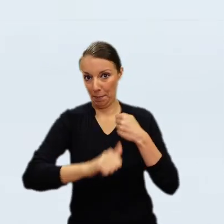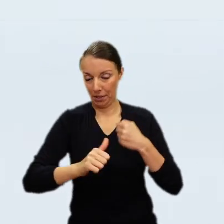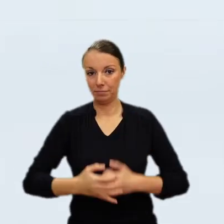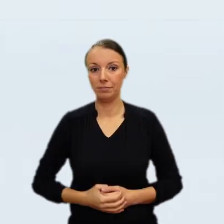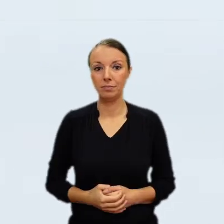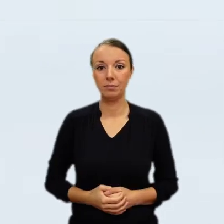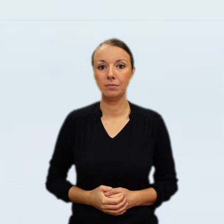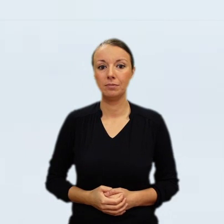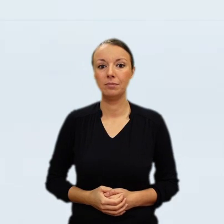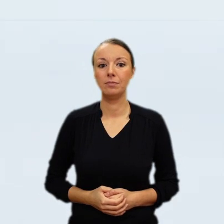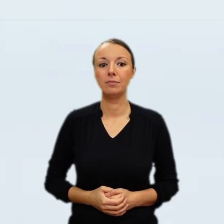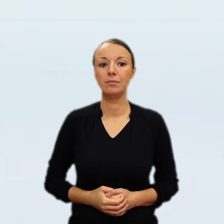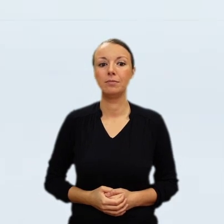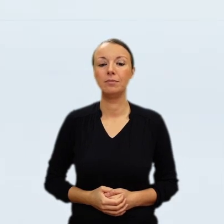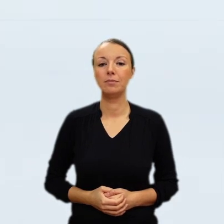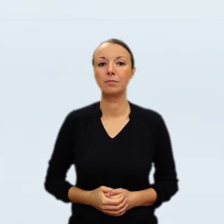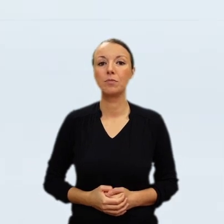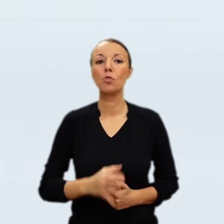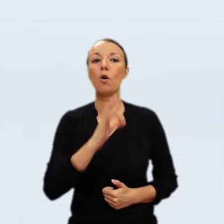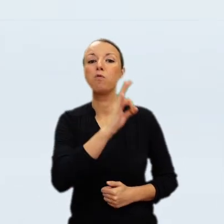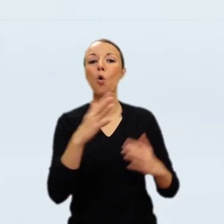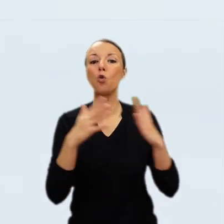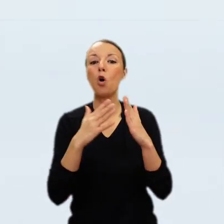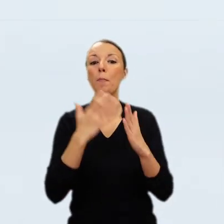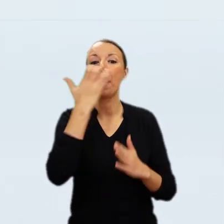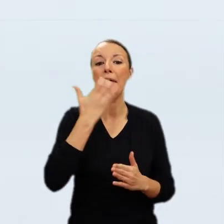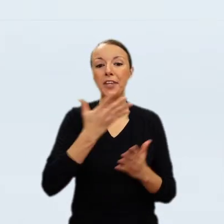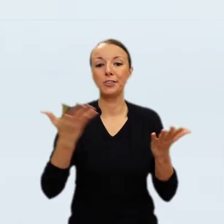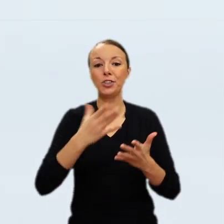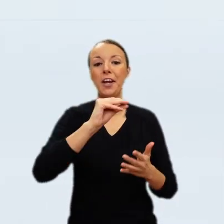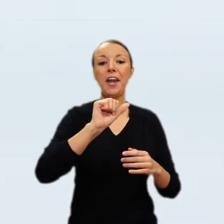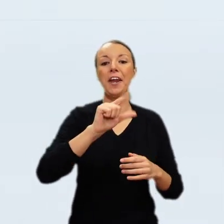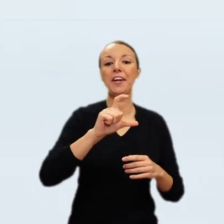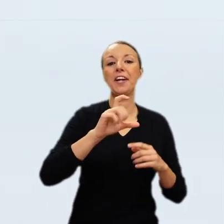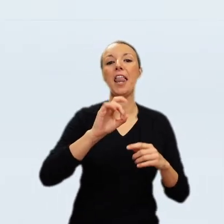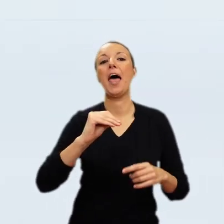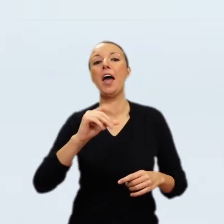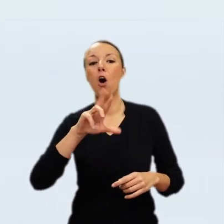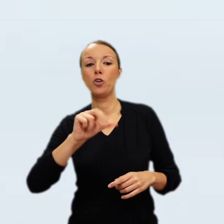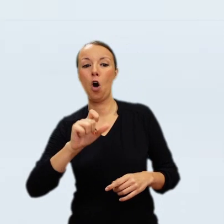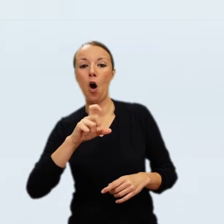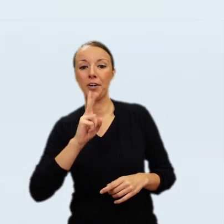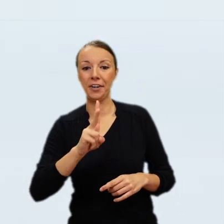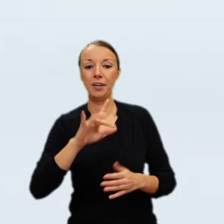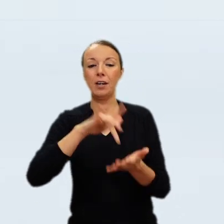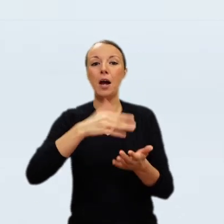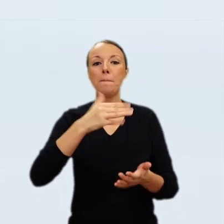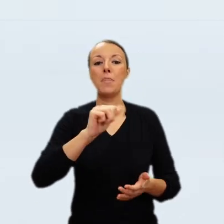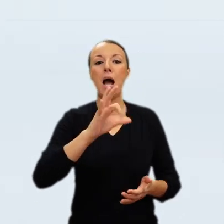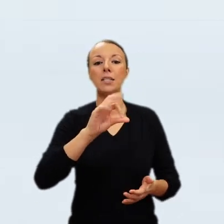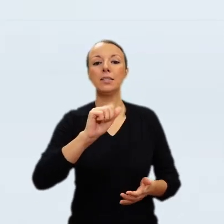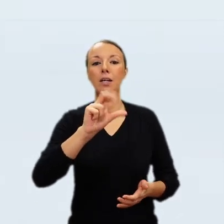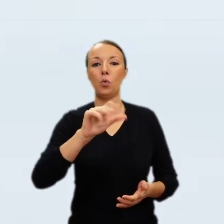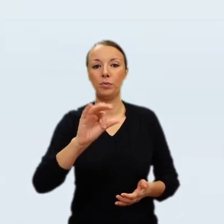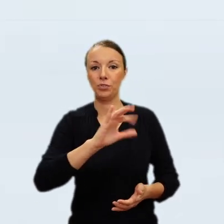and had left Gików only once for the 1898 exhibition in Amsterdam. Fry had not had time to see the